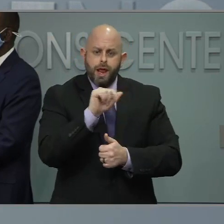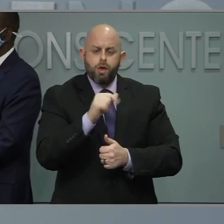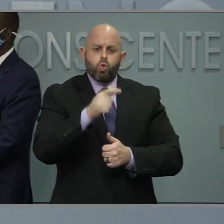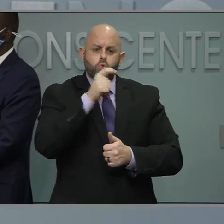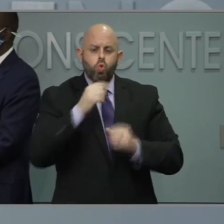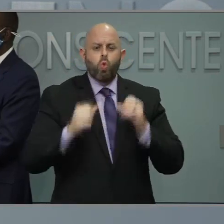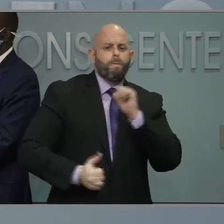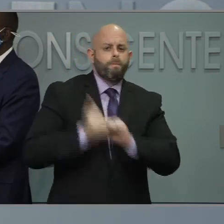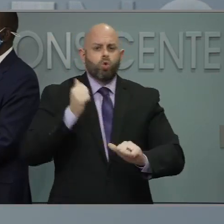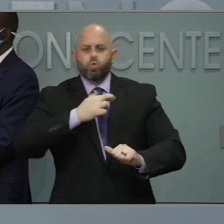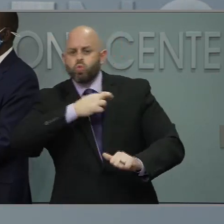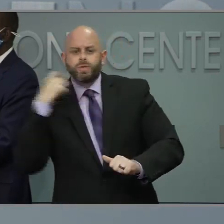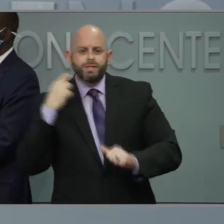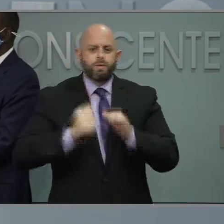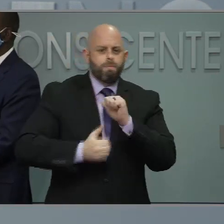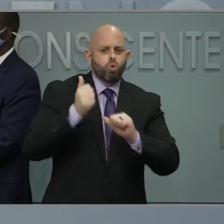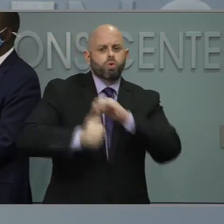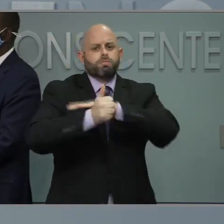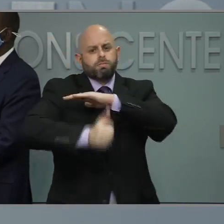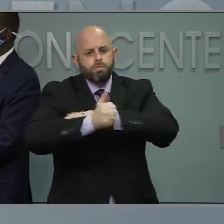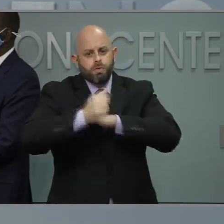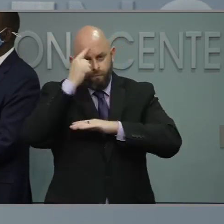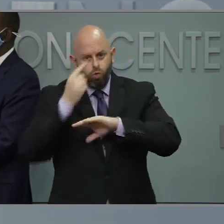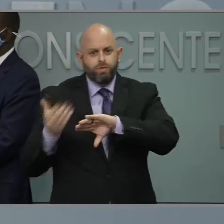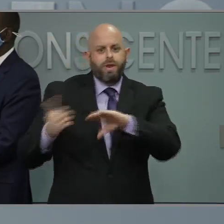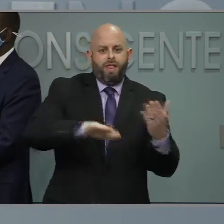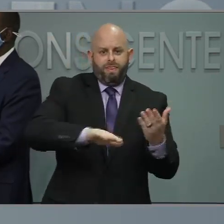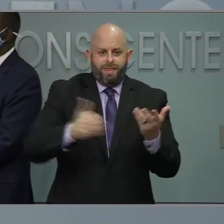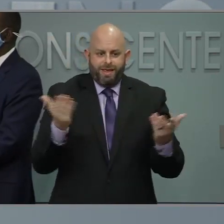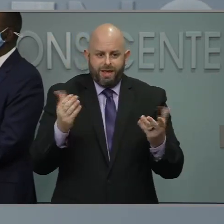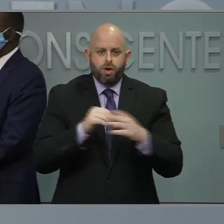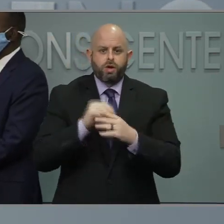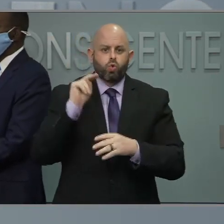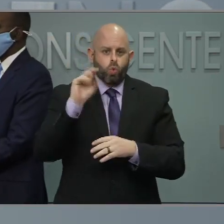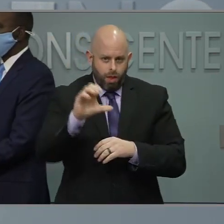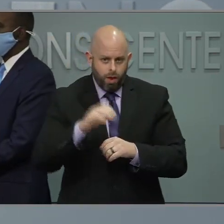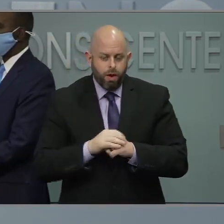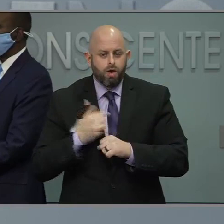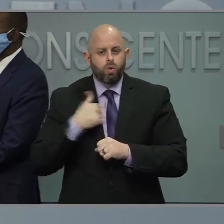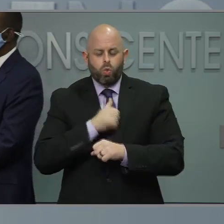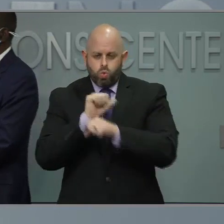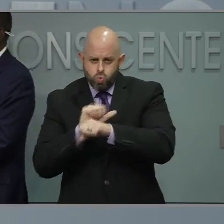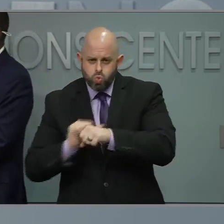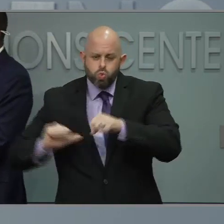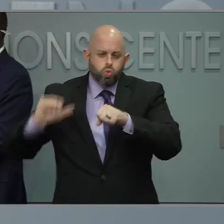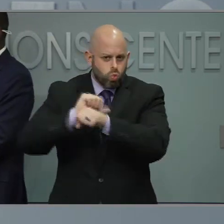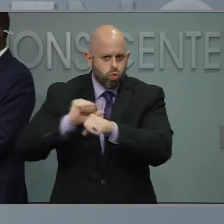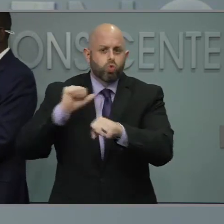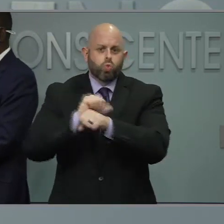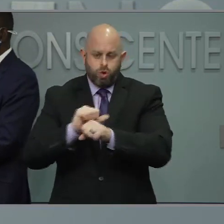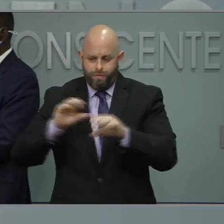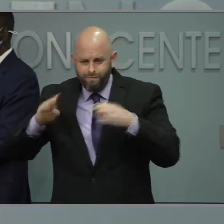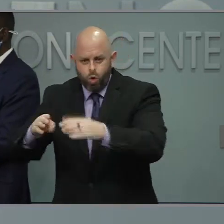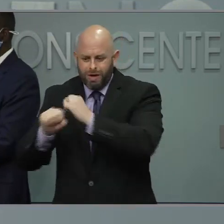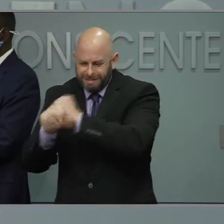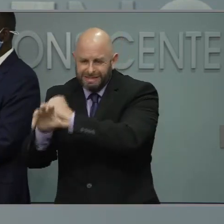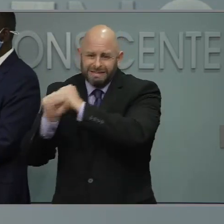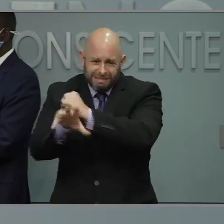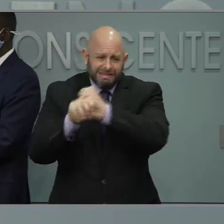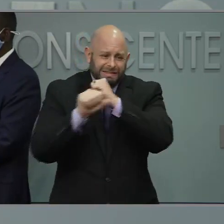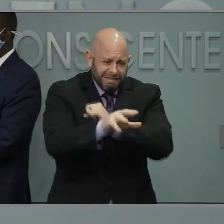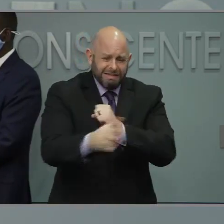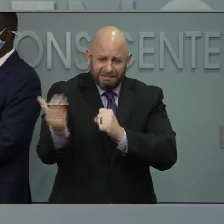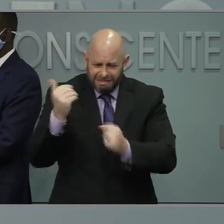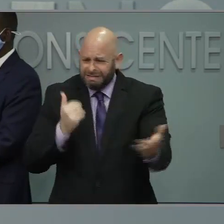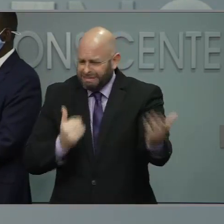highest risk of death here in North Carolina. So we're going to keep making sure we're working at those who are 65 and up, getting